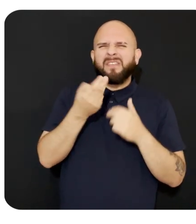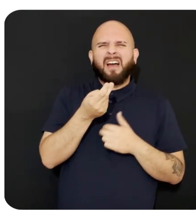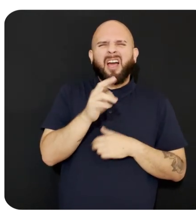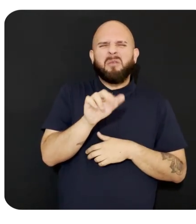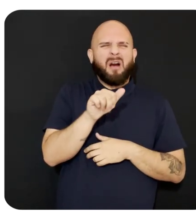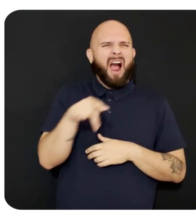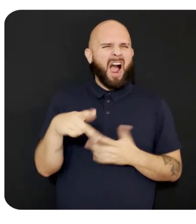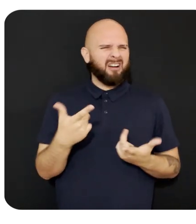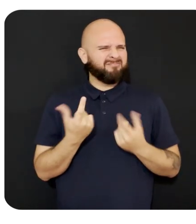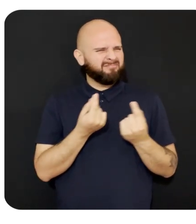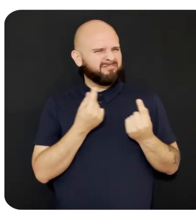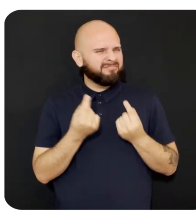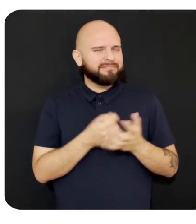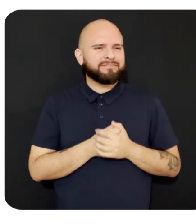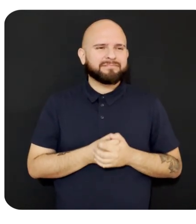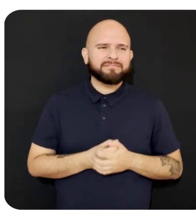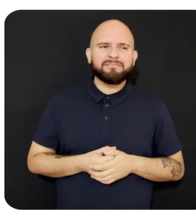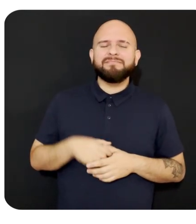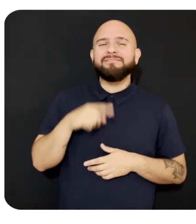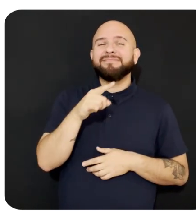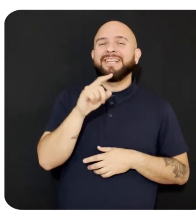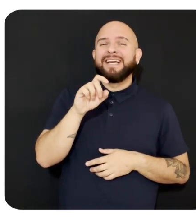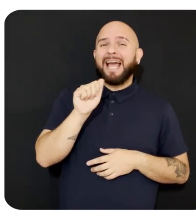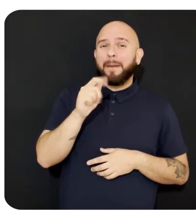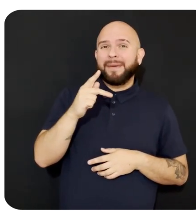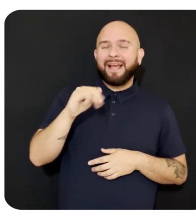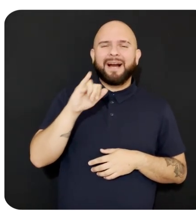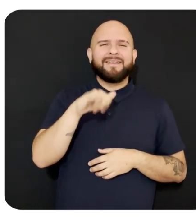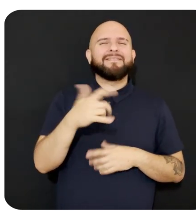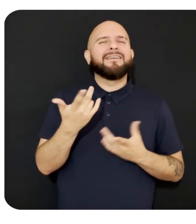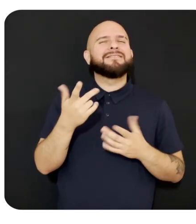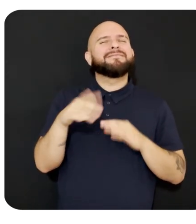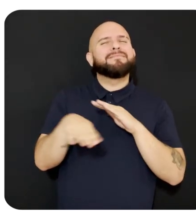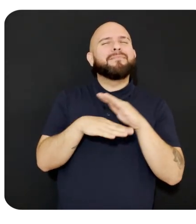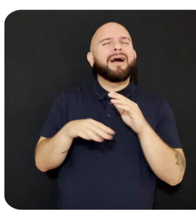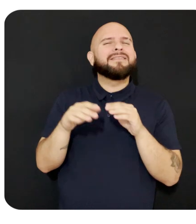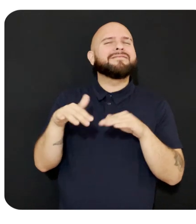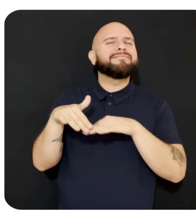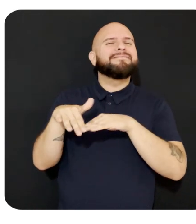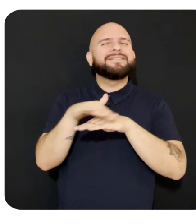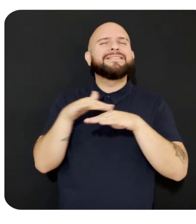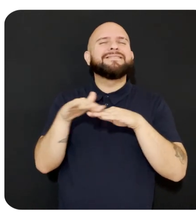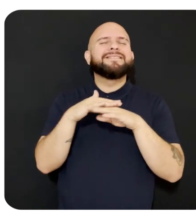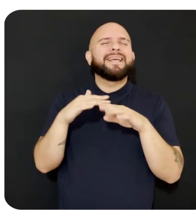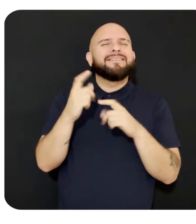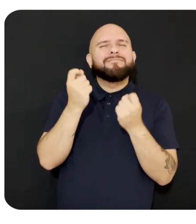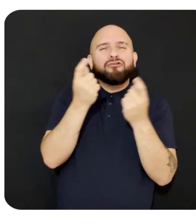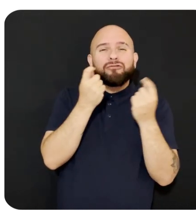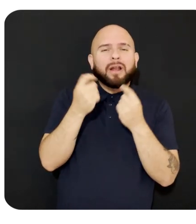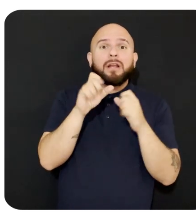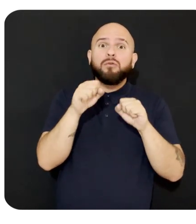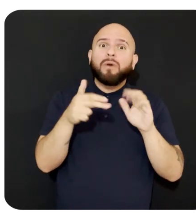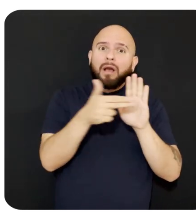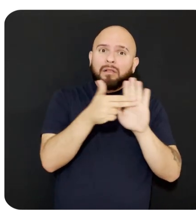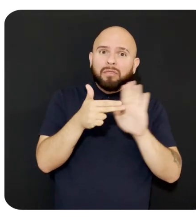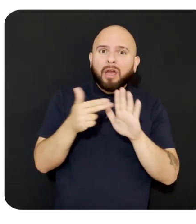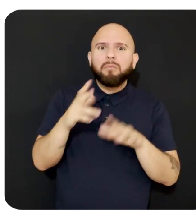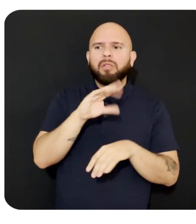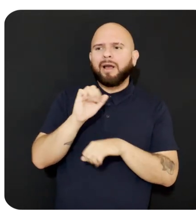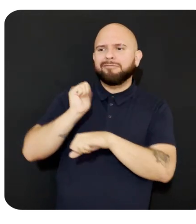The scene API provides an interface that allows basic scene understanding. You can assign labels and locations to objects.